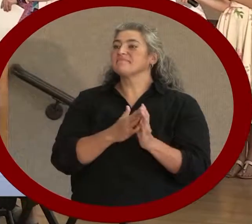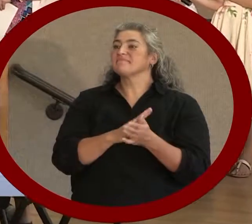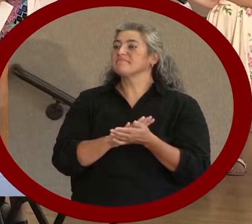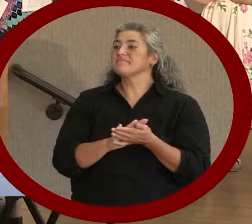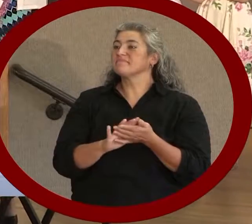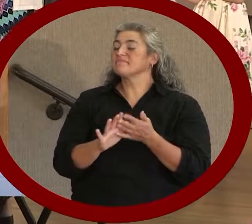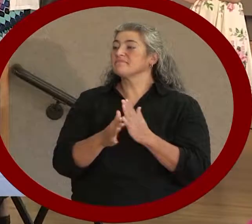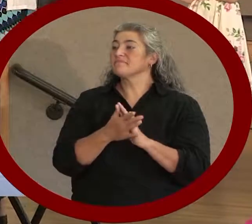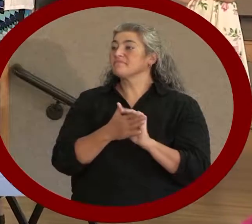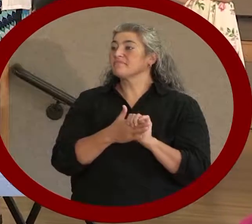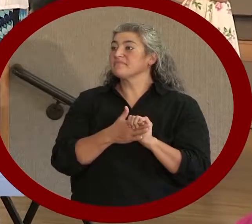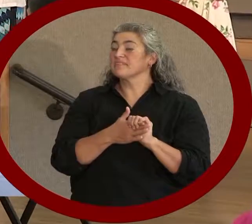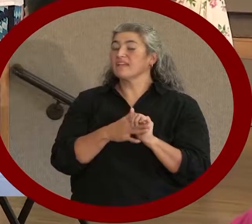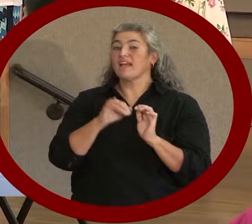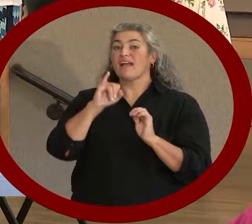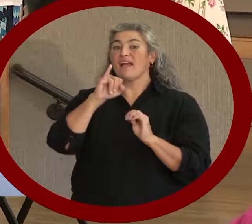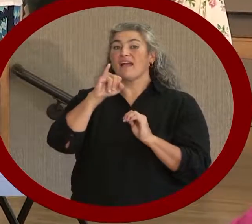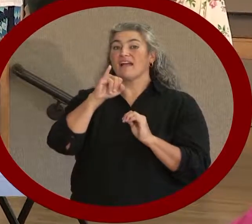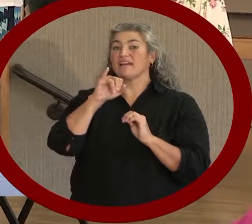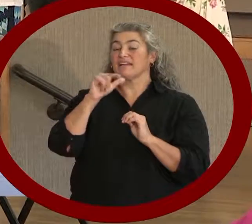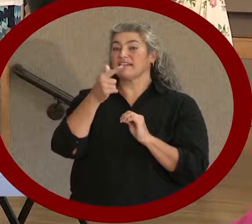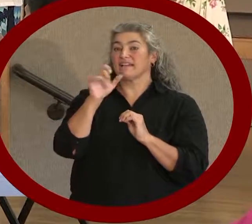Kenai Jobe.